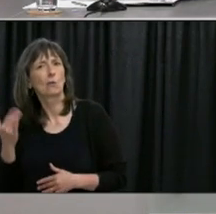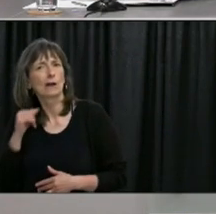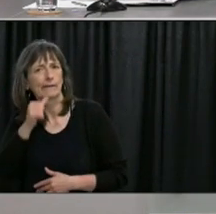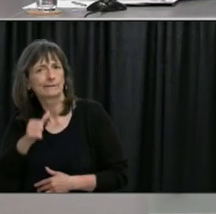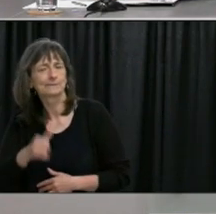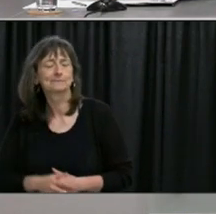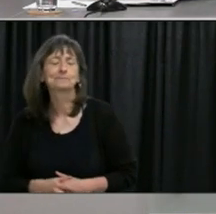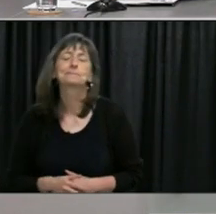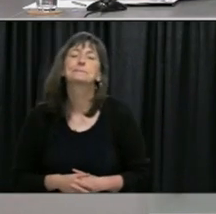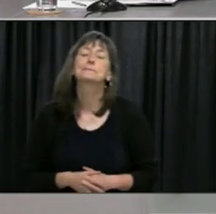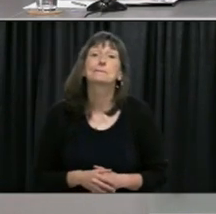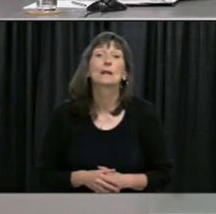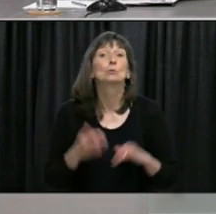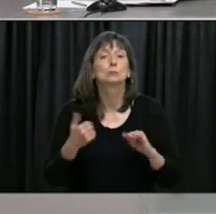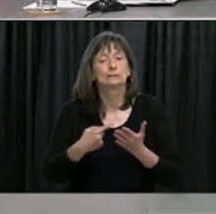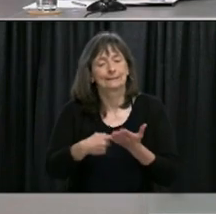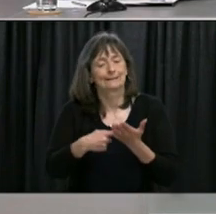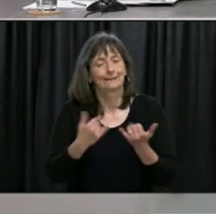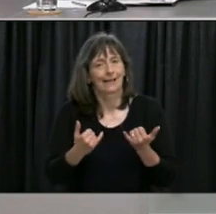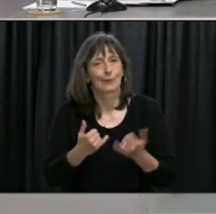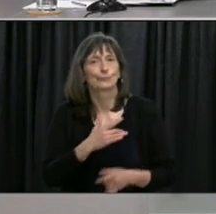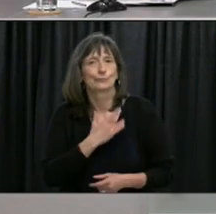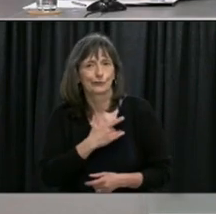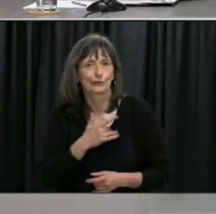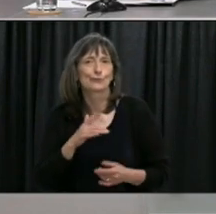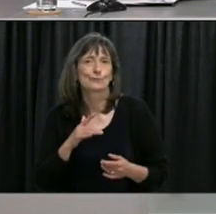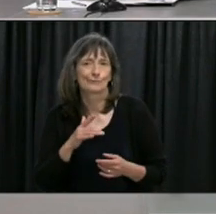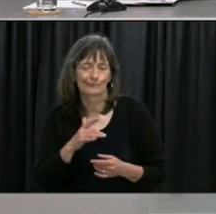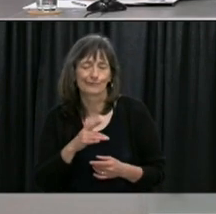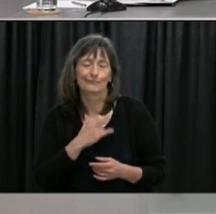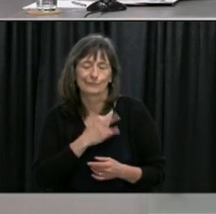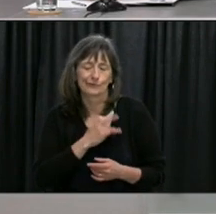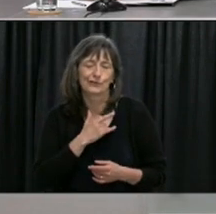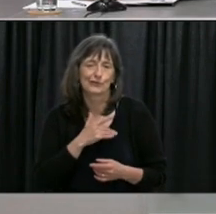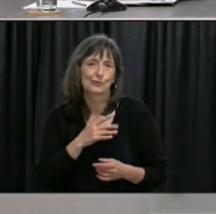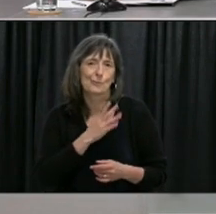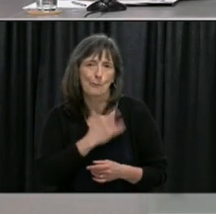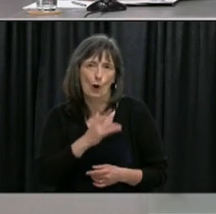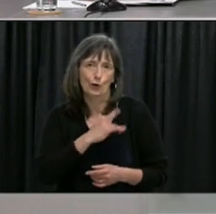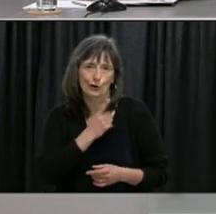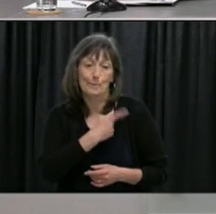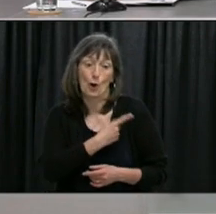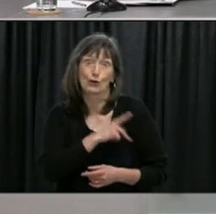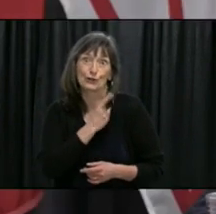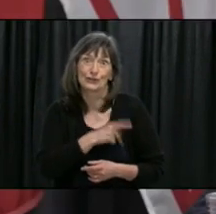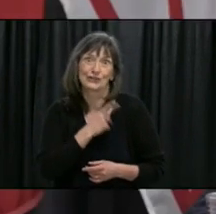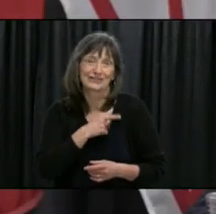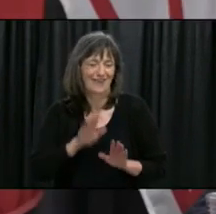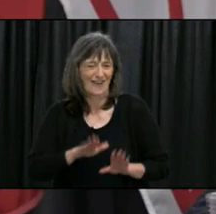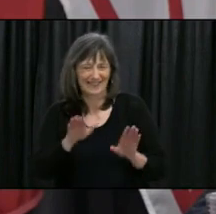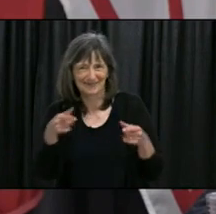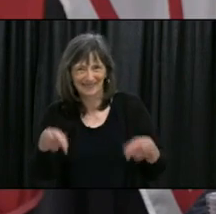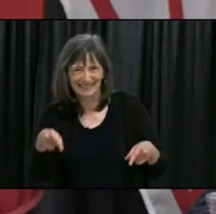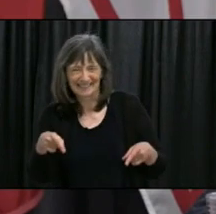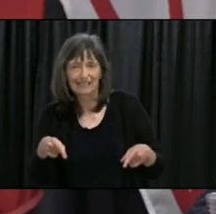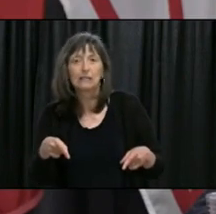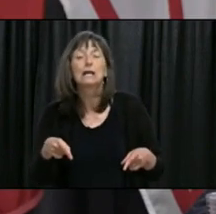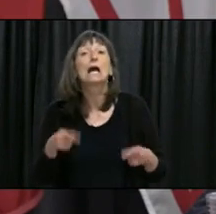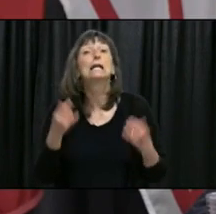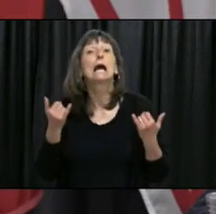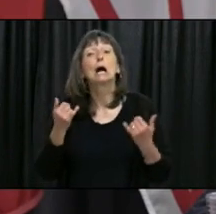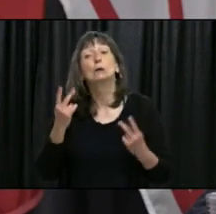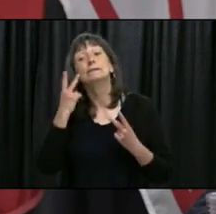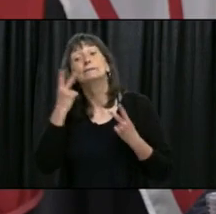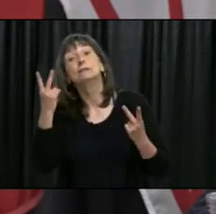working on a plan now with provincial park network as you know Peter we have some great provincial parks and as people move around the